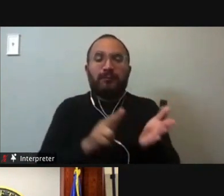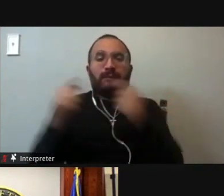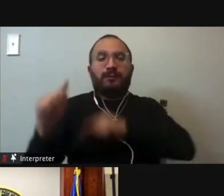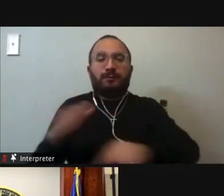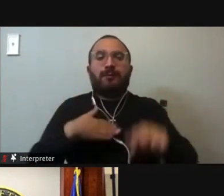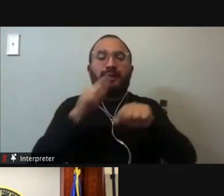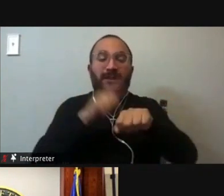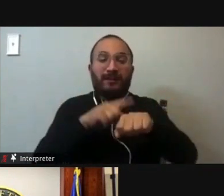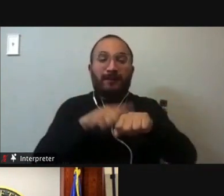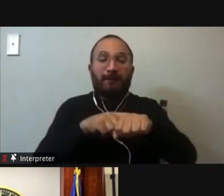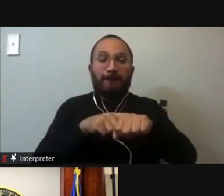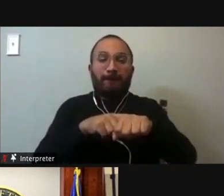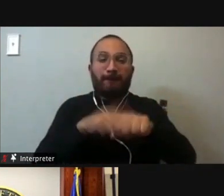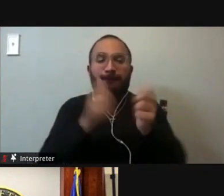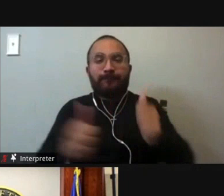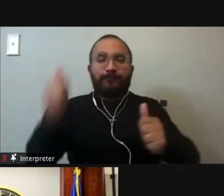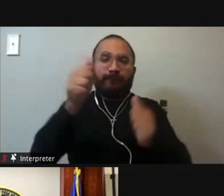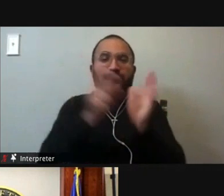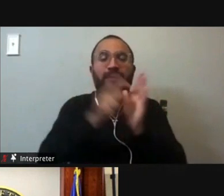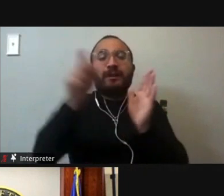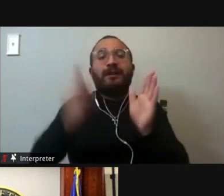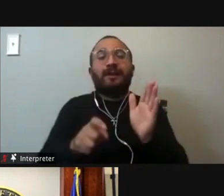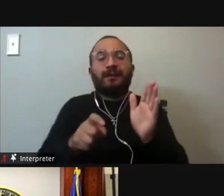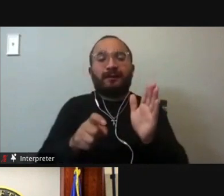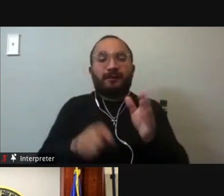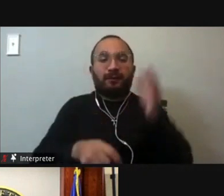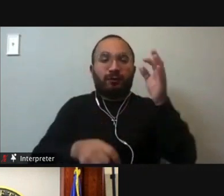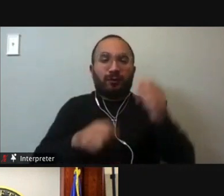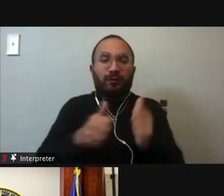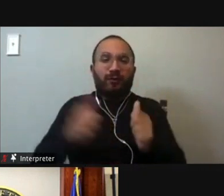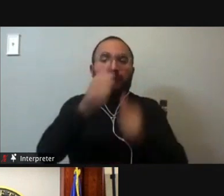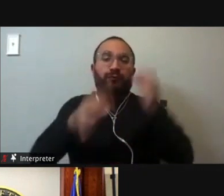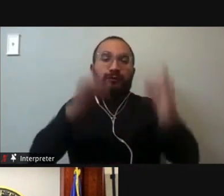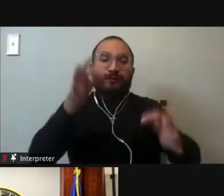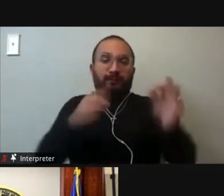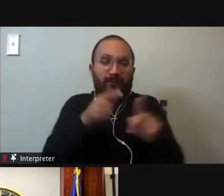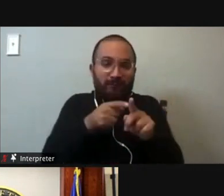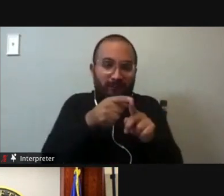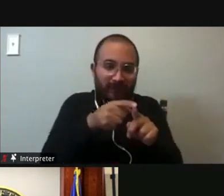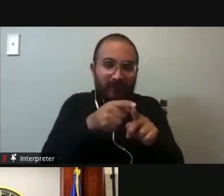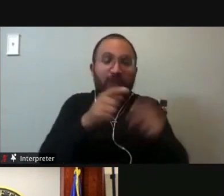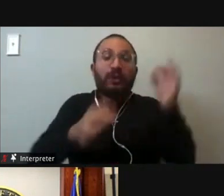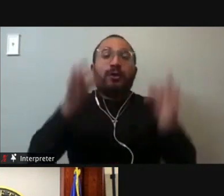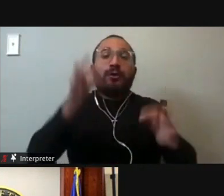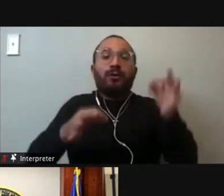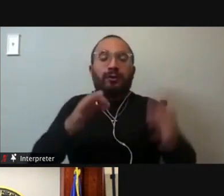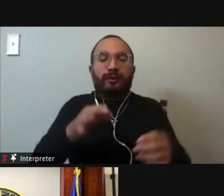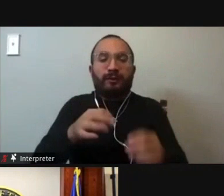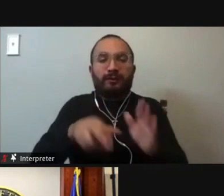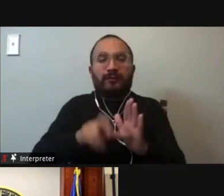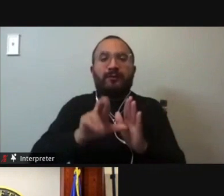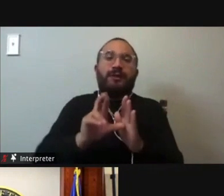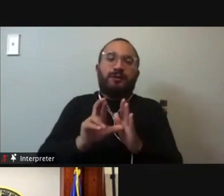of the Texas Supreme Court has appointed me to preside on Texas special courts of review to conduct the nova